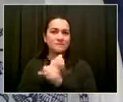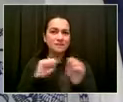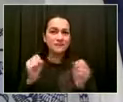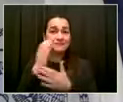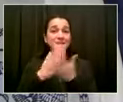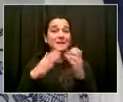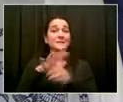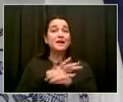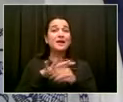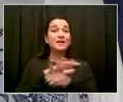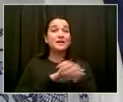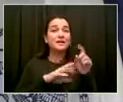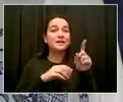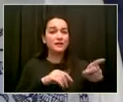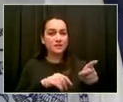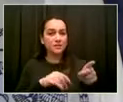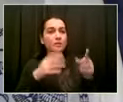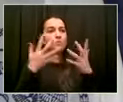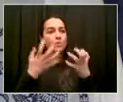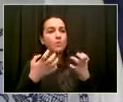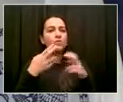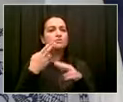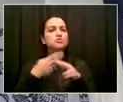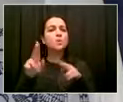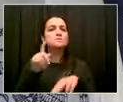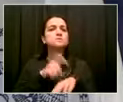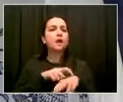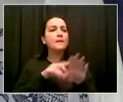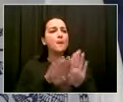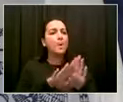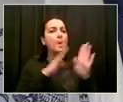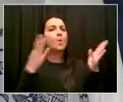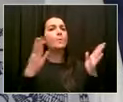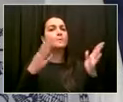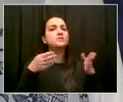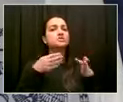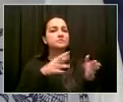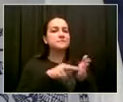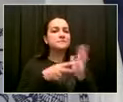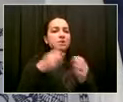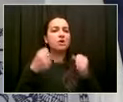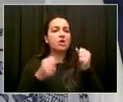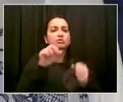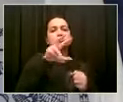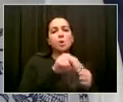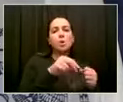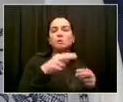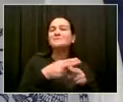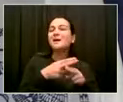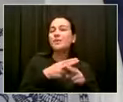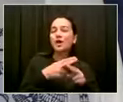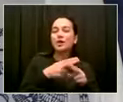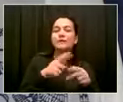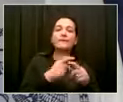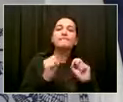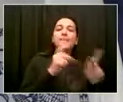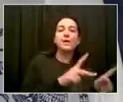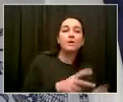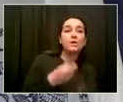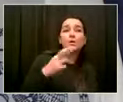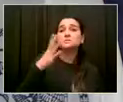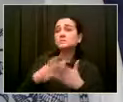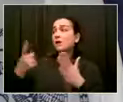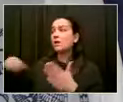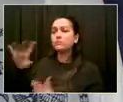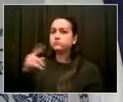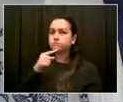But we're constantly looking to do more because it's working. So, I take this as a helpful nomination. I'm glad you